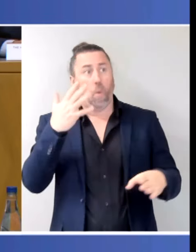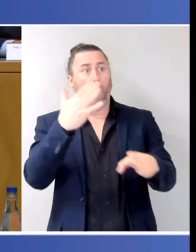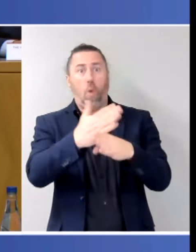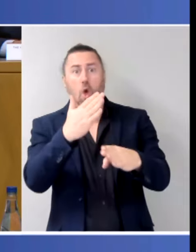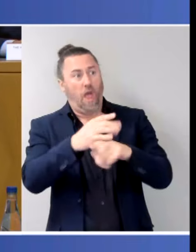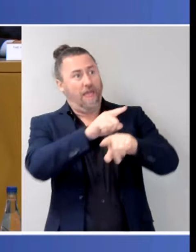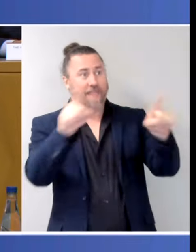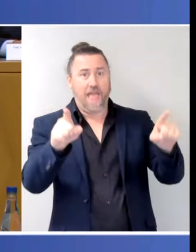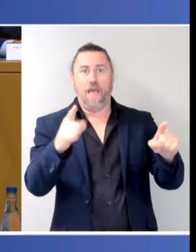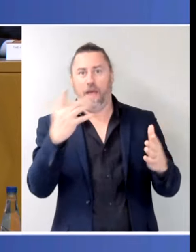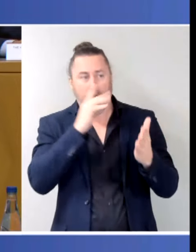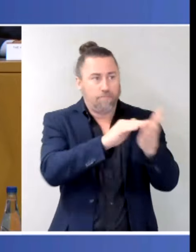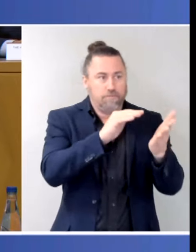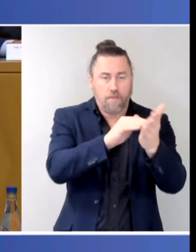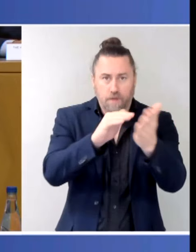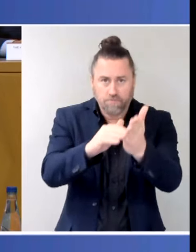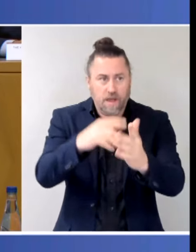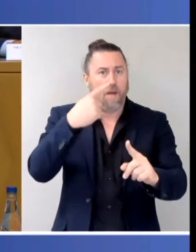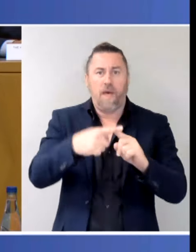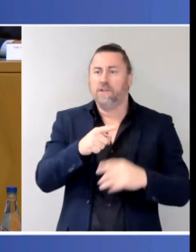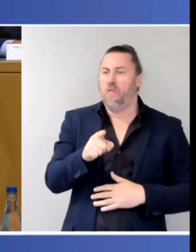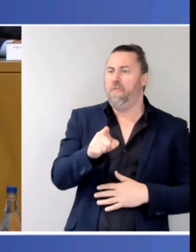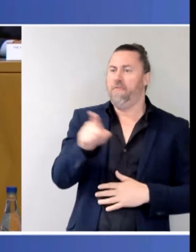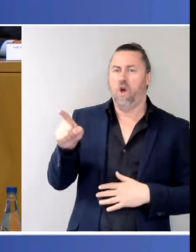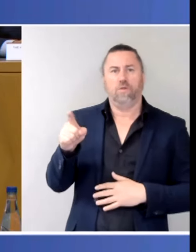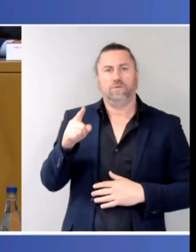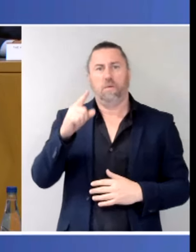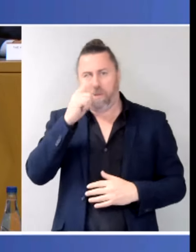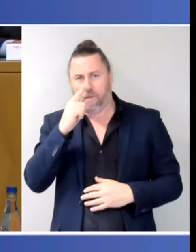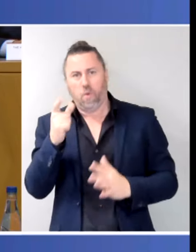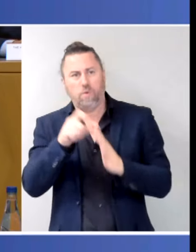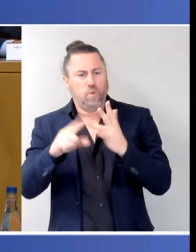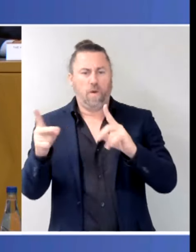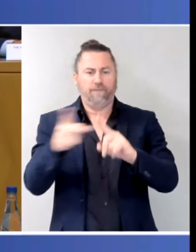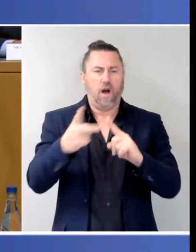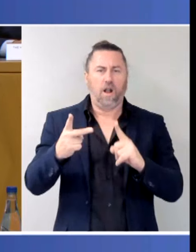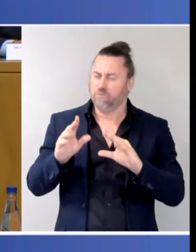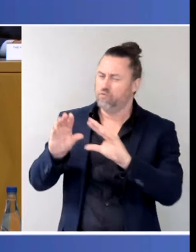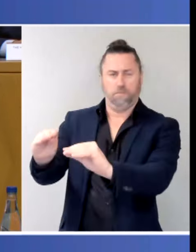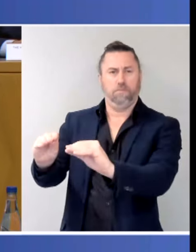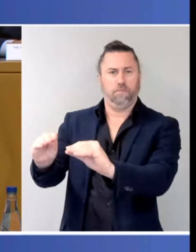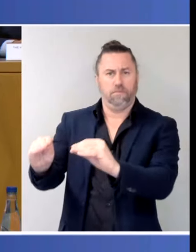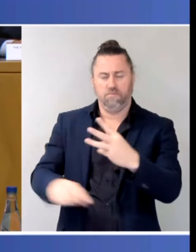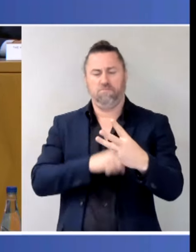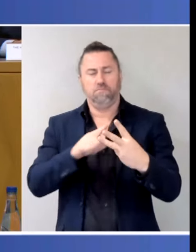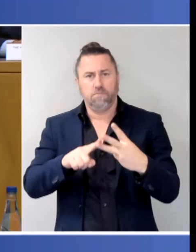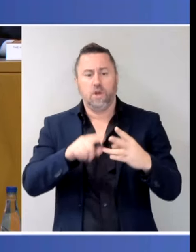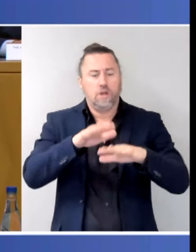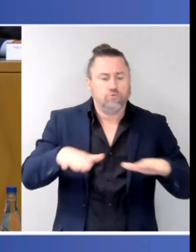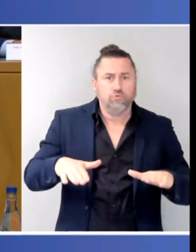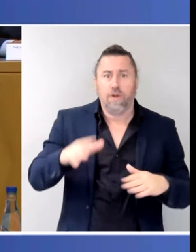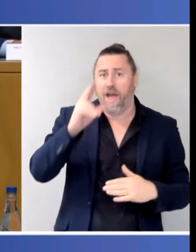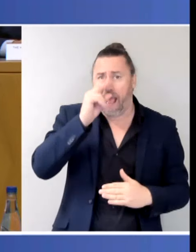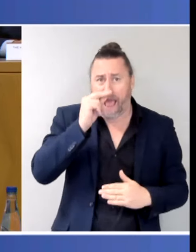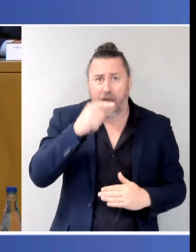perpetrators to stop violence from escalating. Providing more support for children and young people who've experienced violence. And